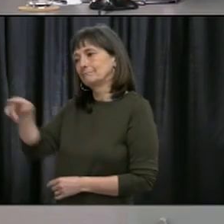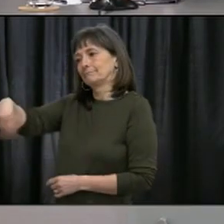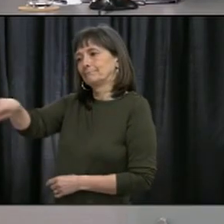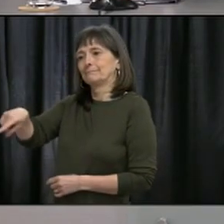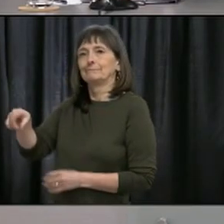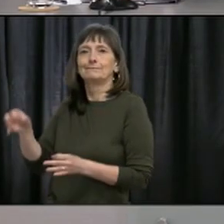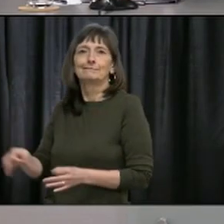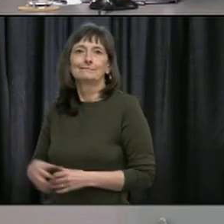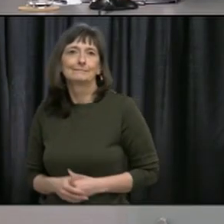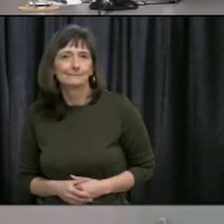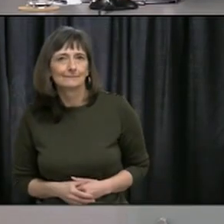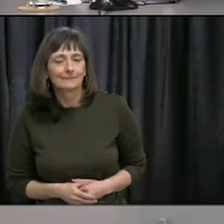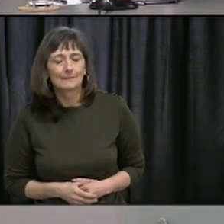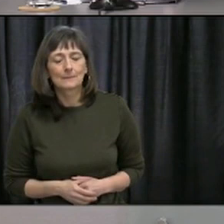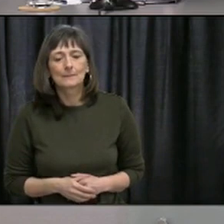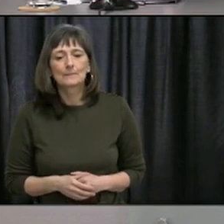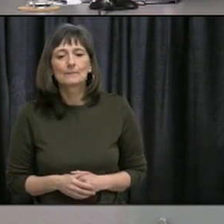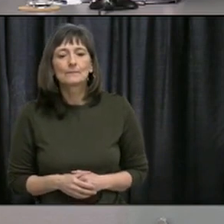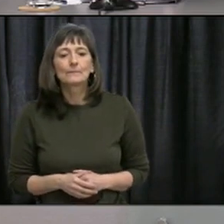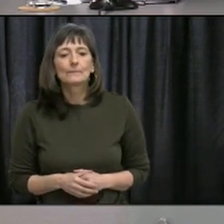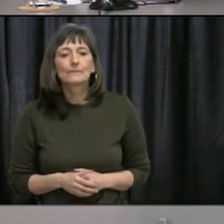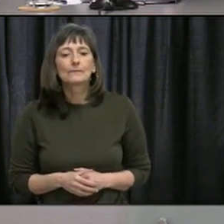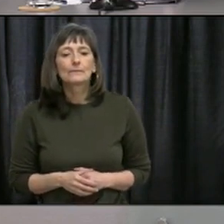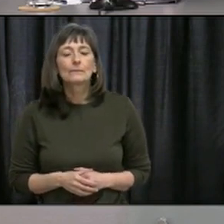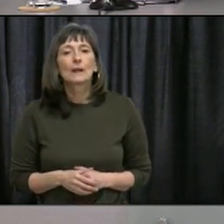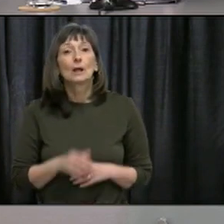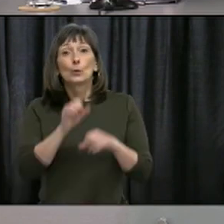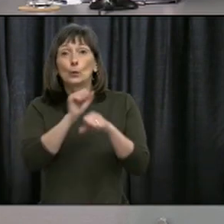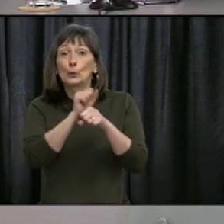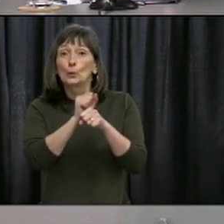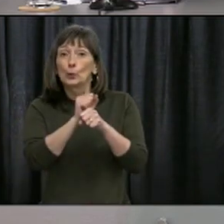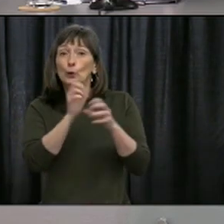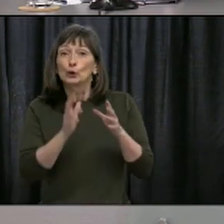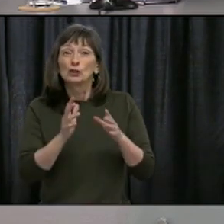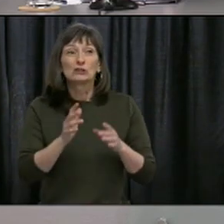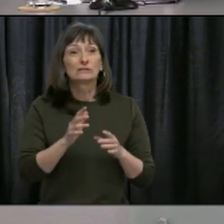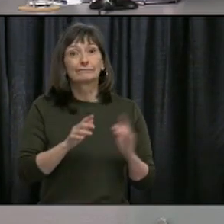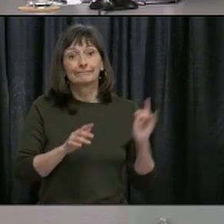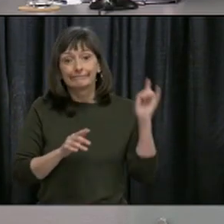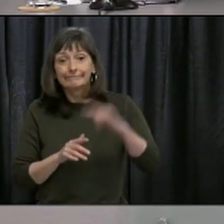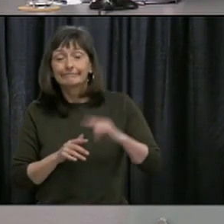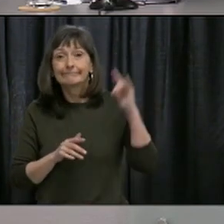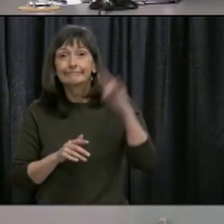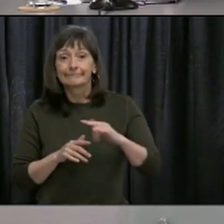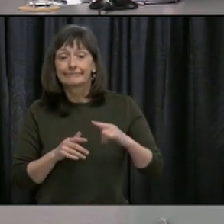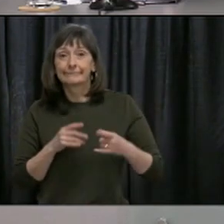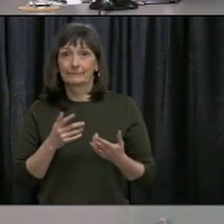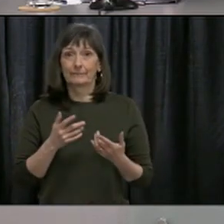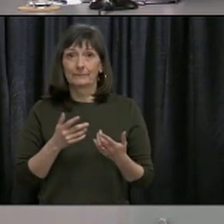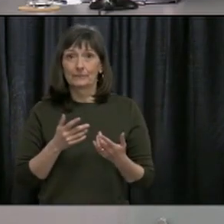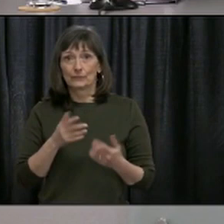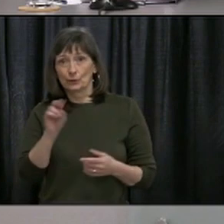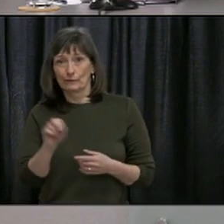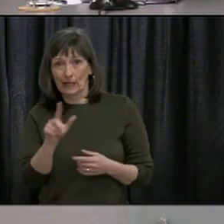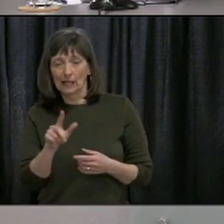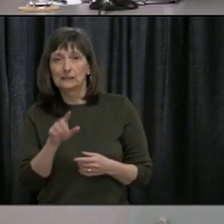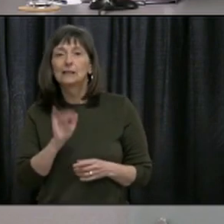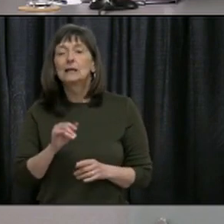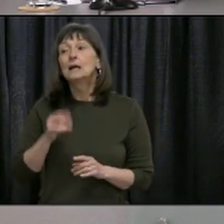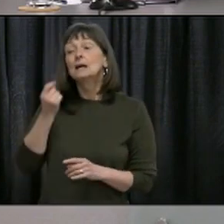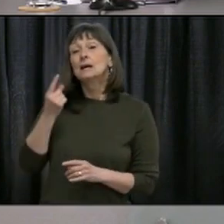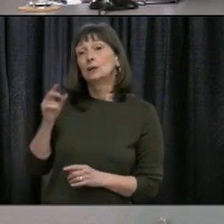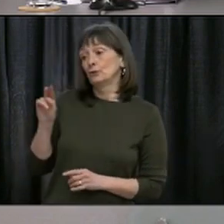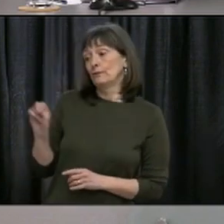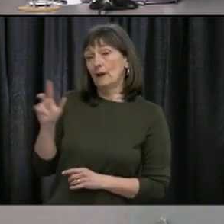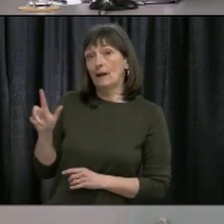And another question about workers coming into the province. In New Brunswick, temporary foreign workers have been banned despite some